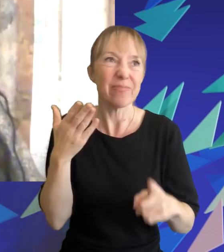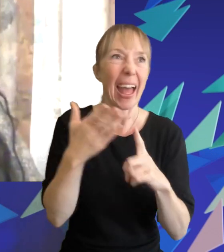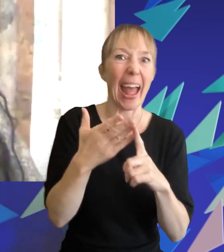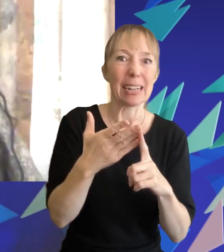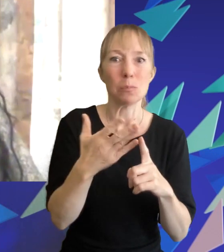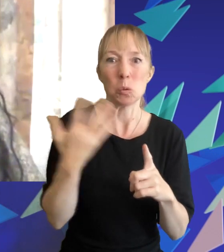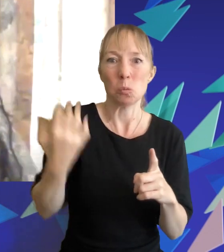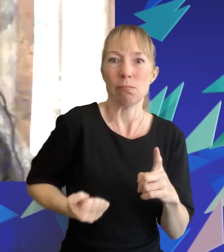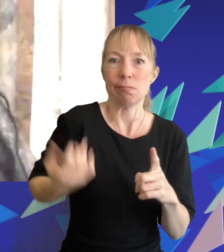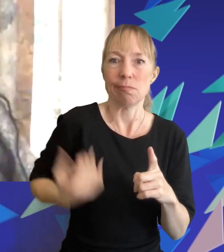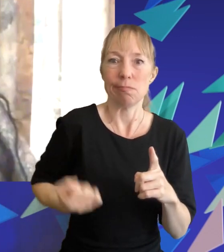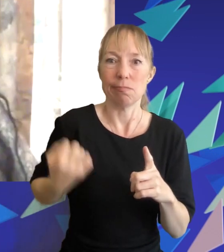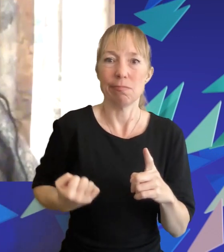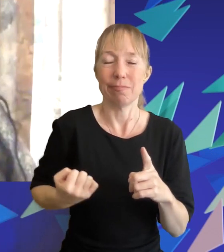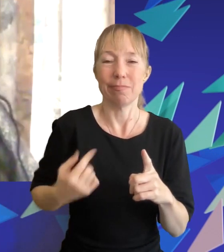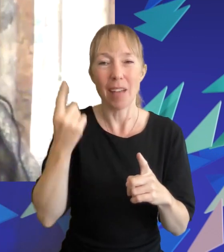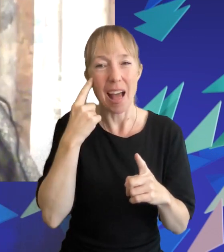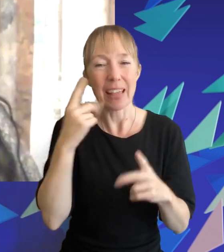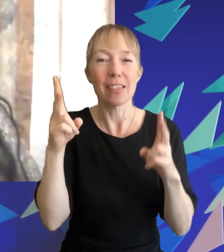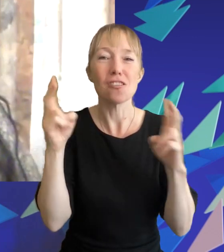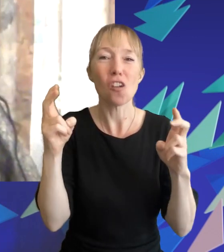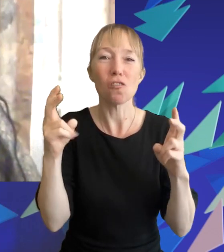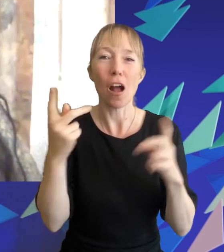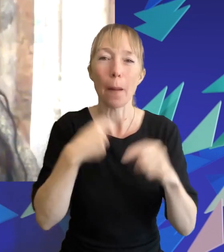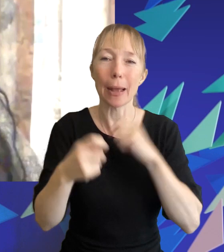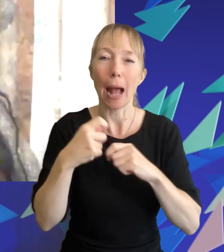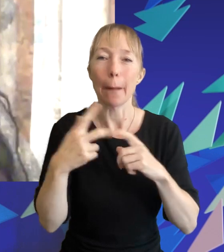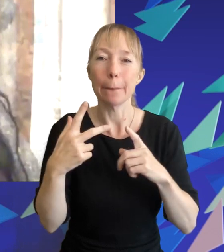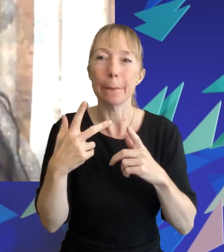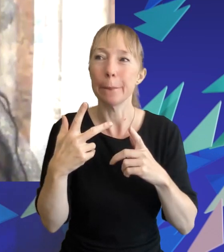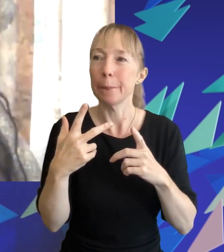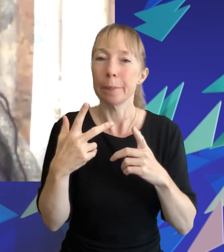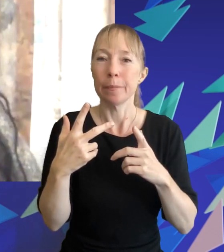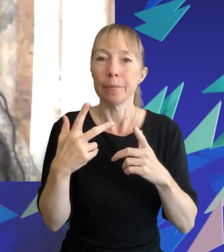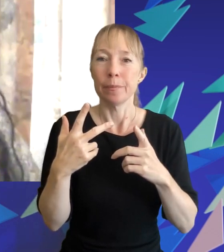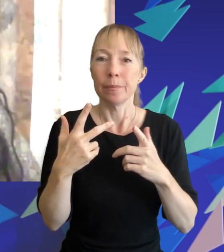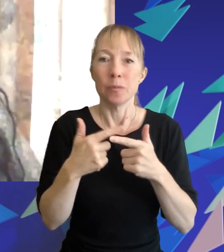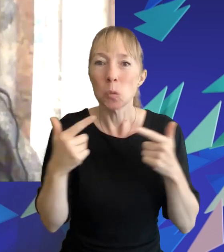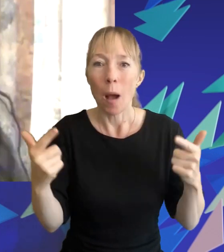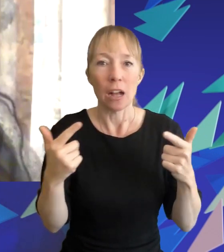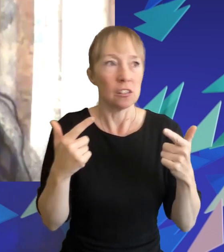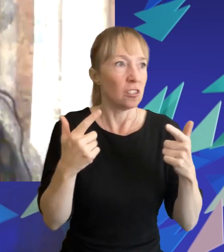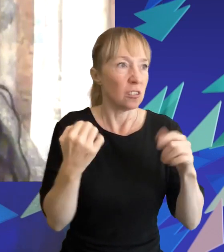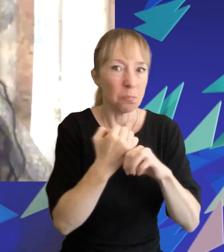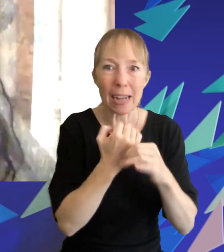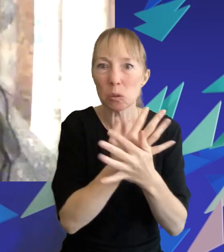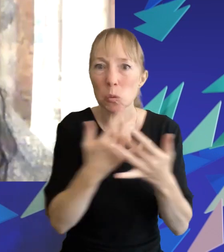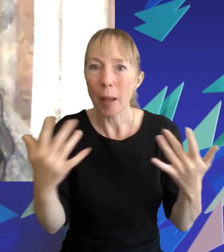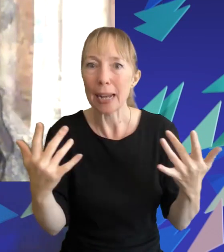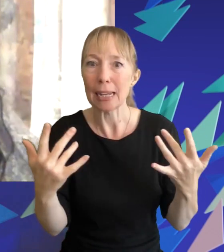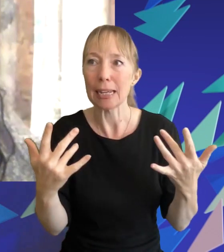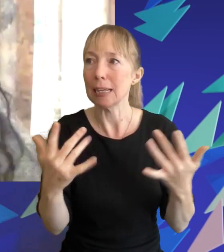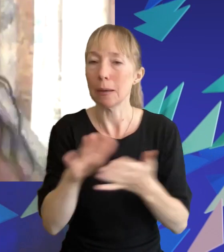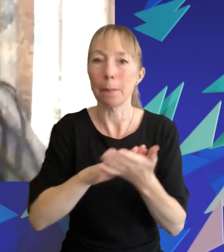else um i think the genre was doomed to be victim to just being very oversaturated to sort of following um